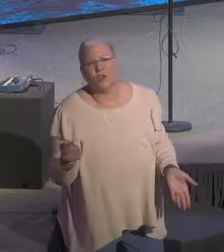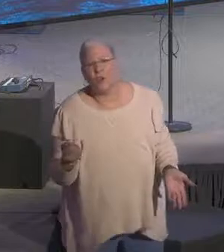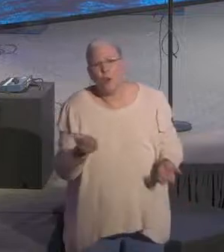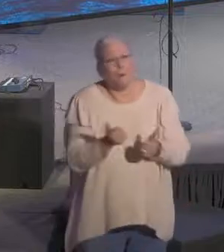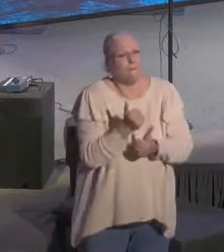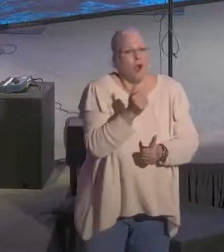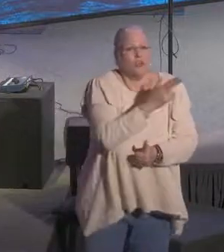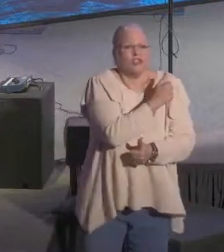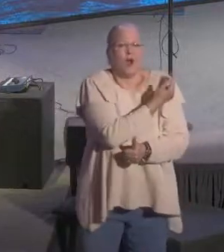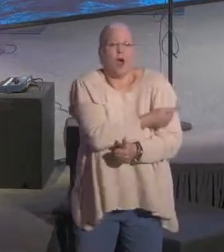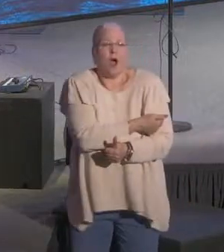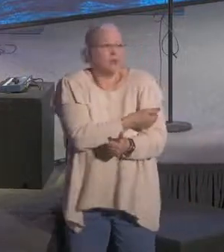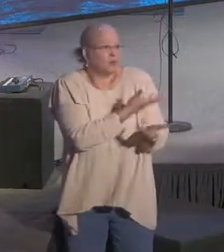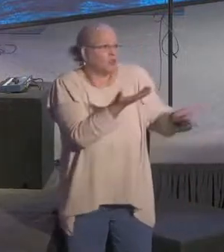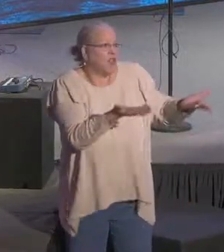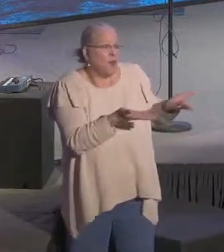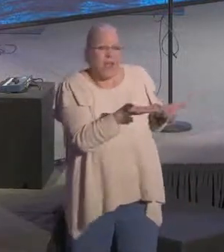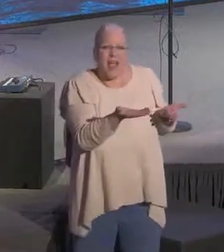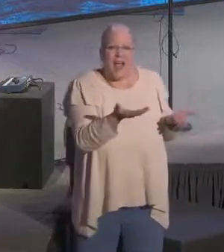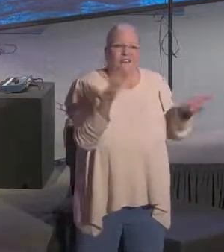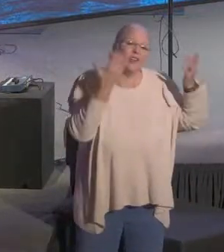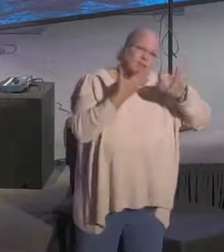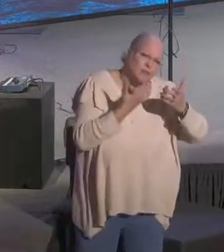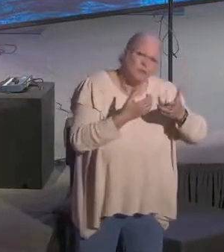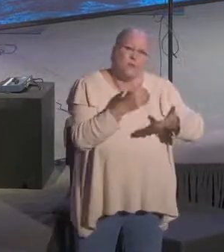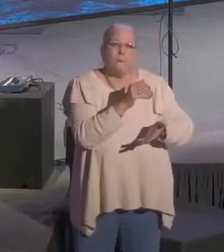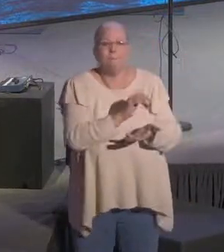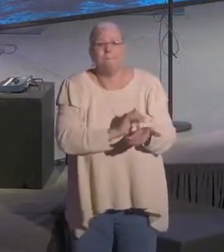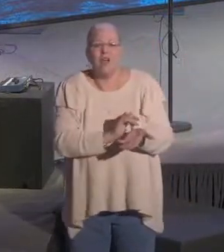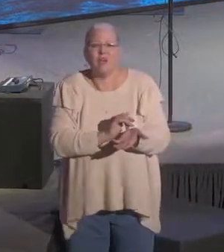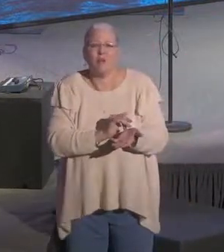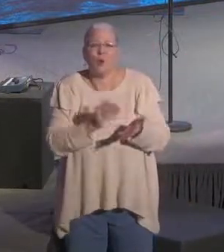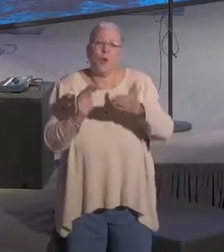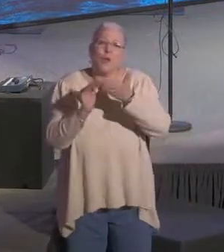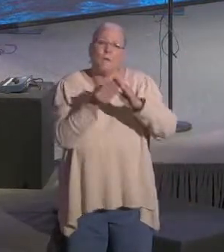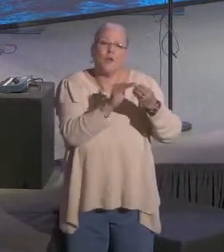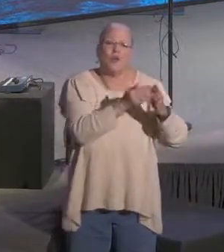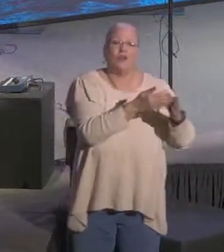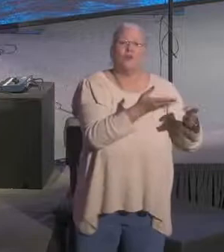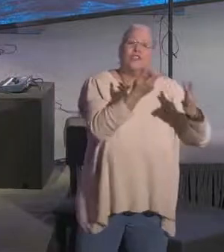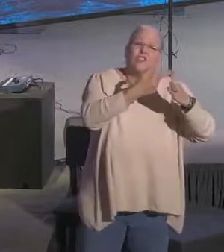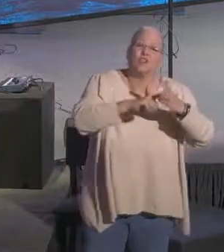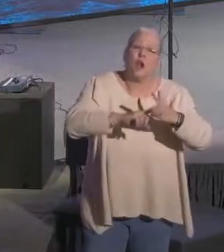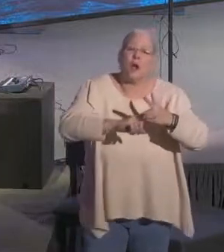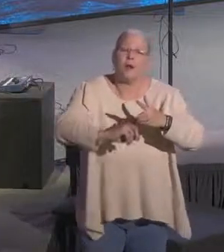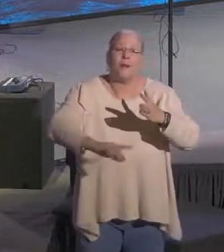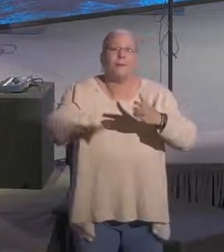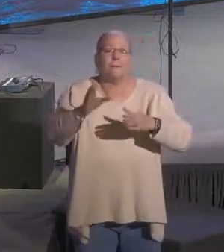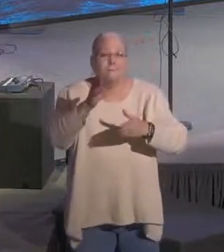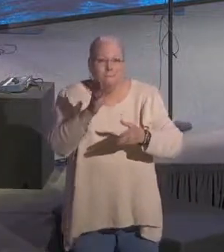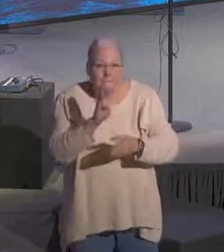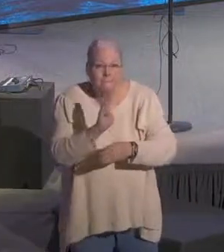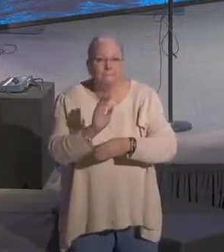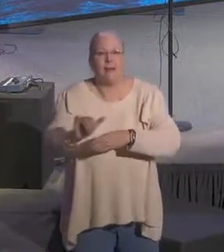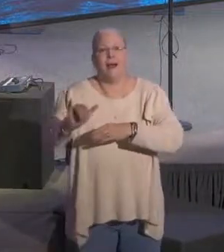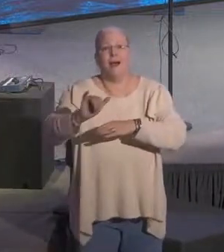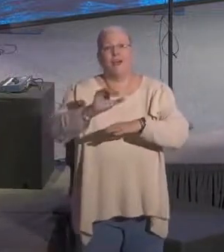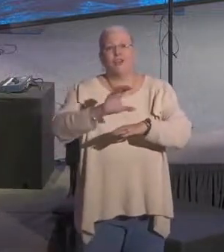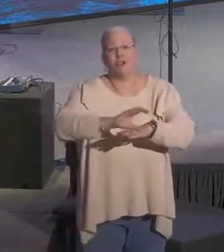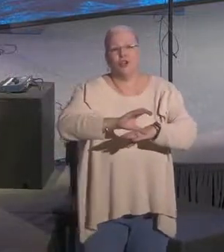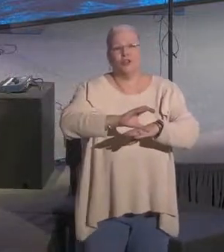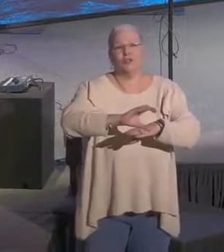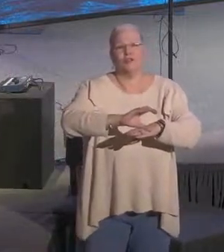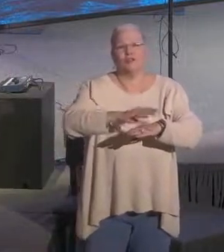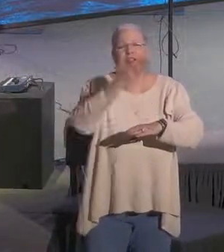most of the hospitals that we have in this amazing medical community that we have were started originally by the church. That's why they have names like